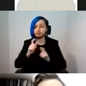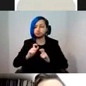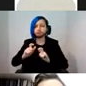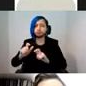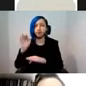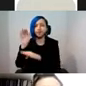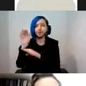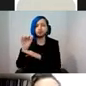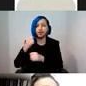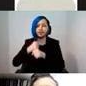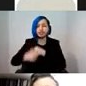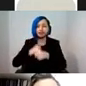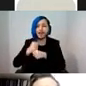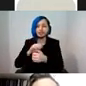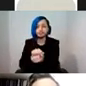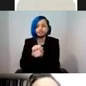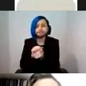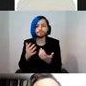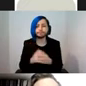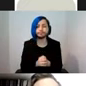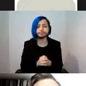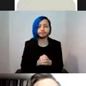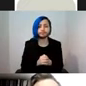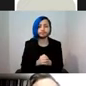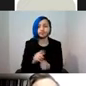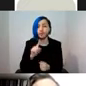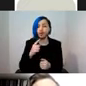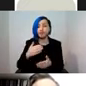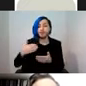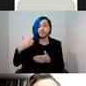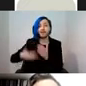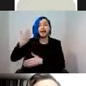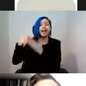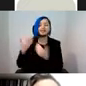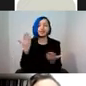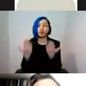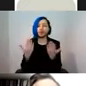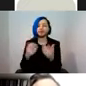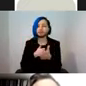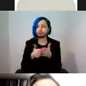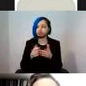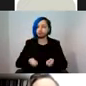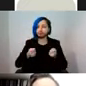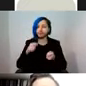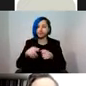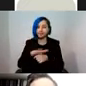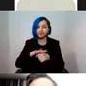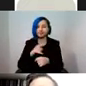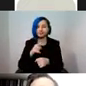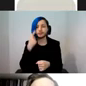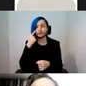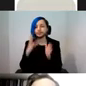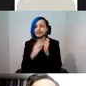And one classic comparison that's often brought up in these discussions is to look at an example